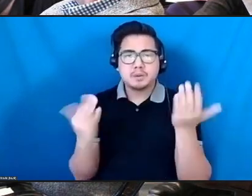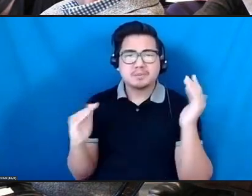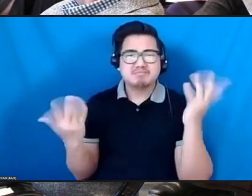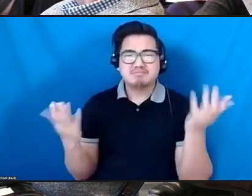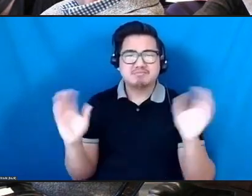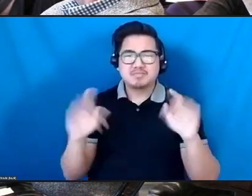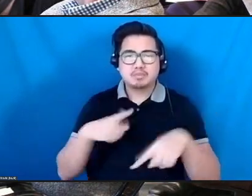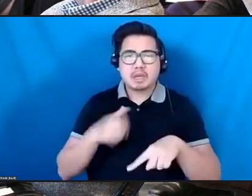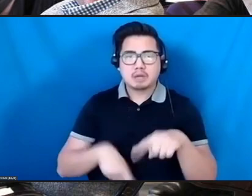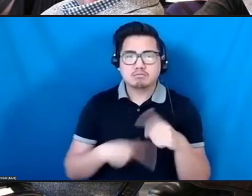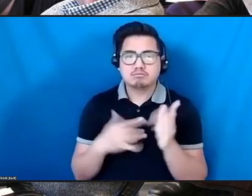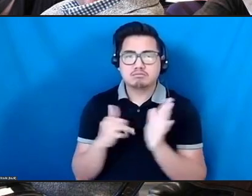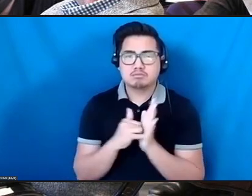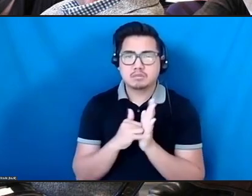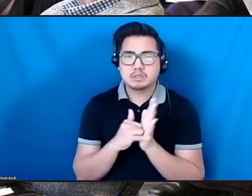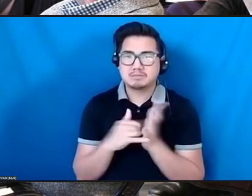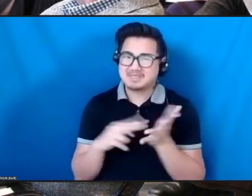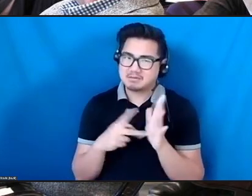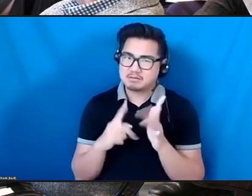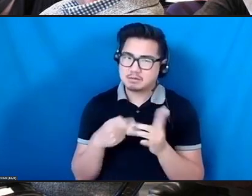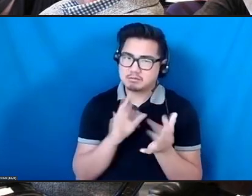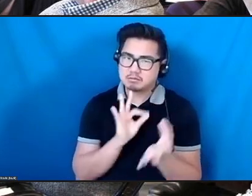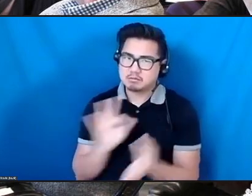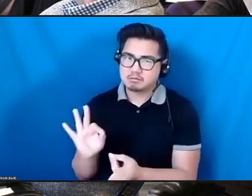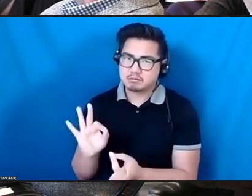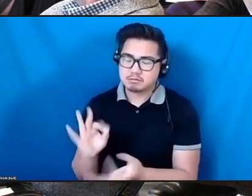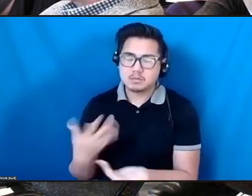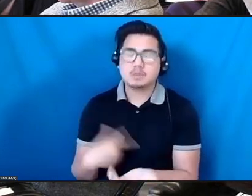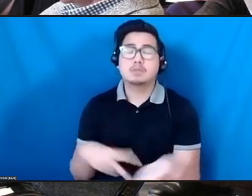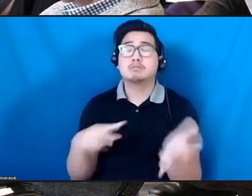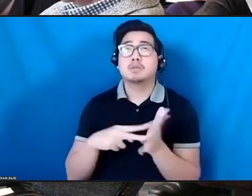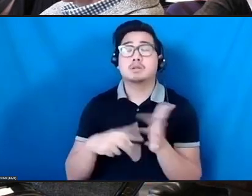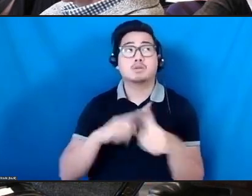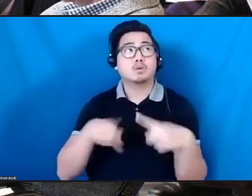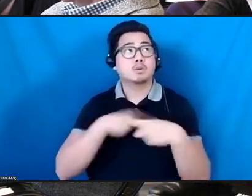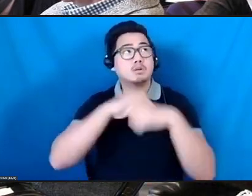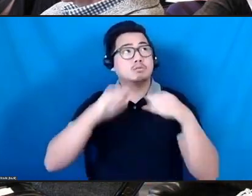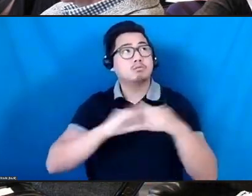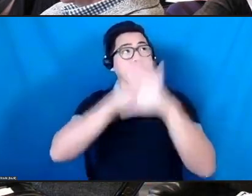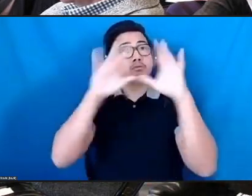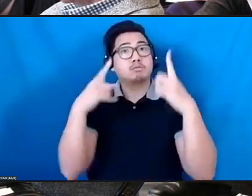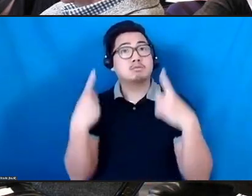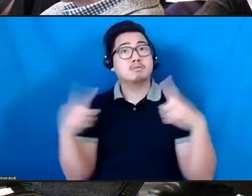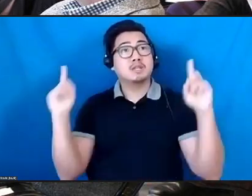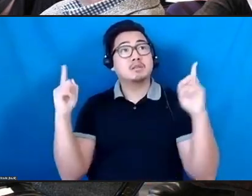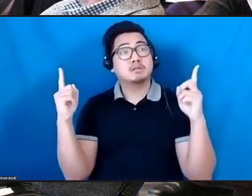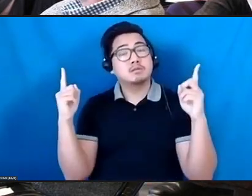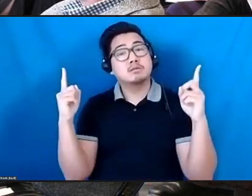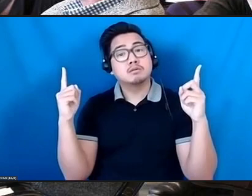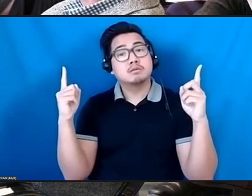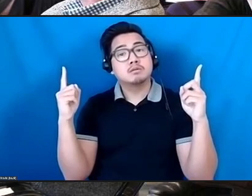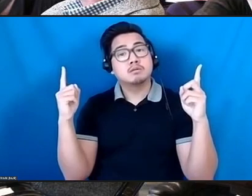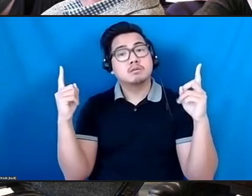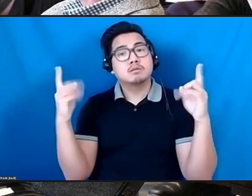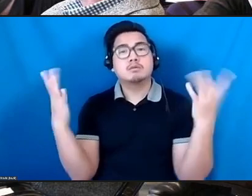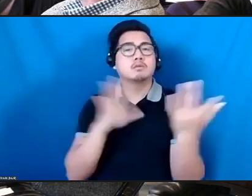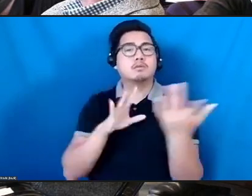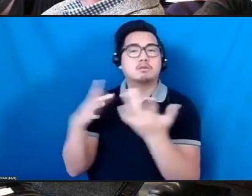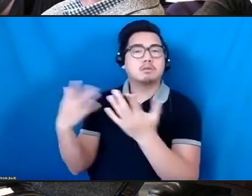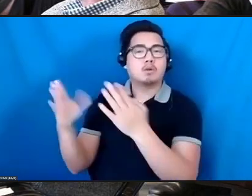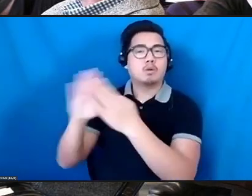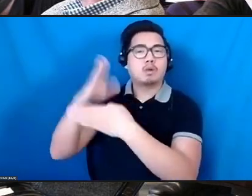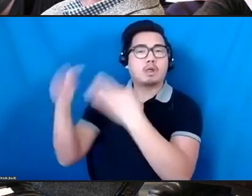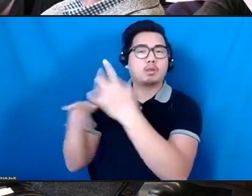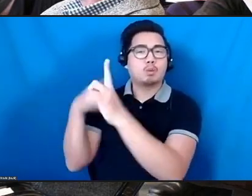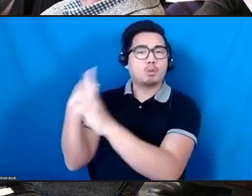so as we imagine success and as we imagine what we want the desired outcomes to be, I would like to